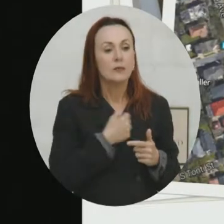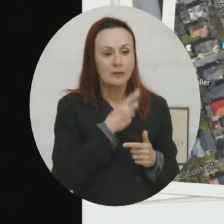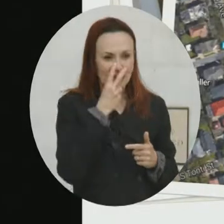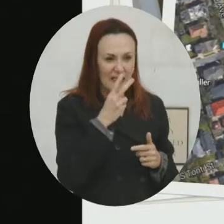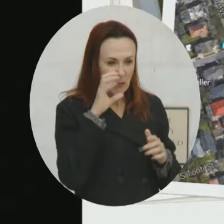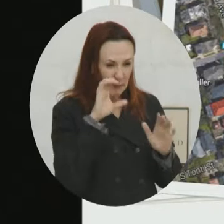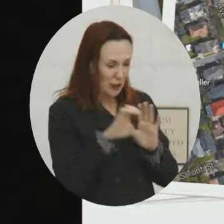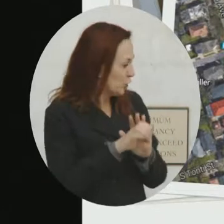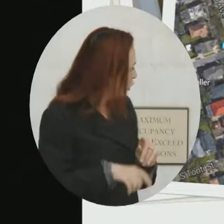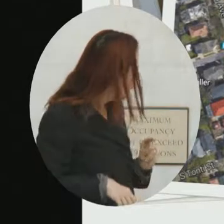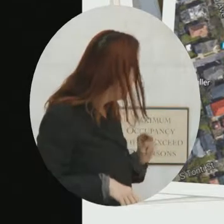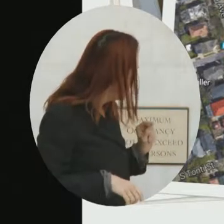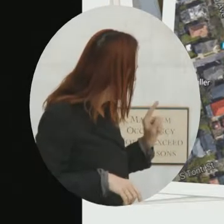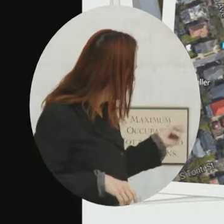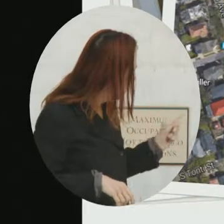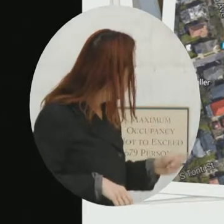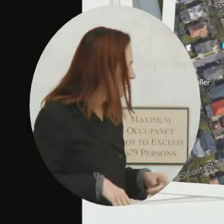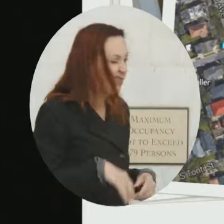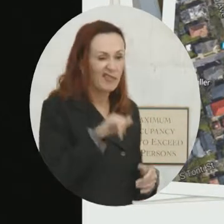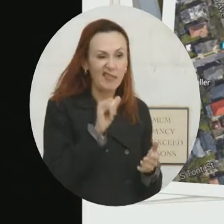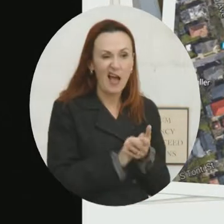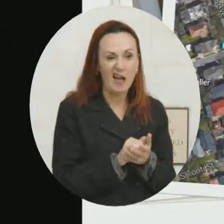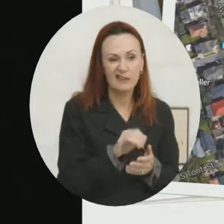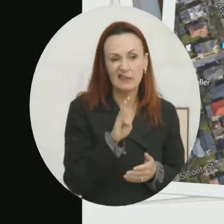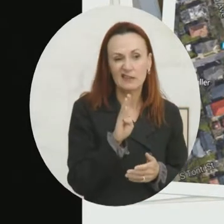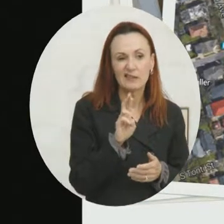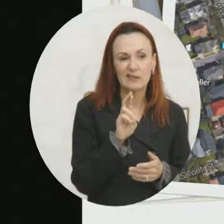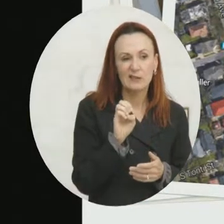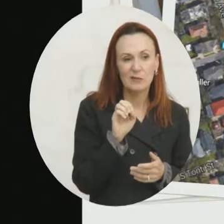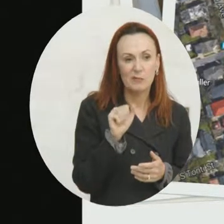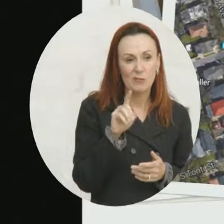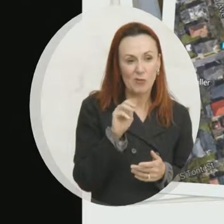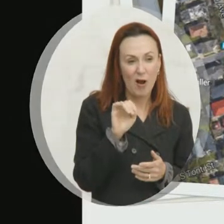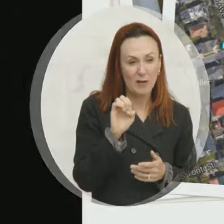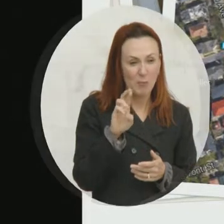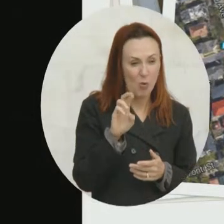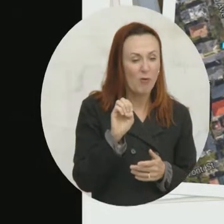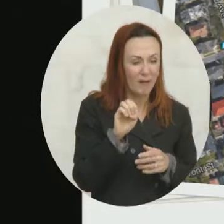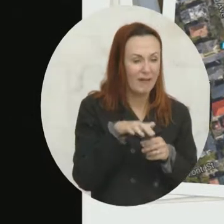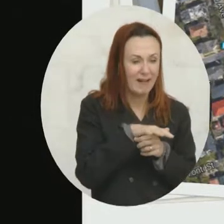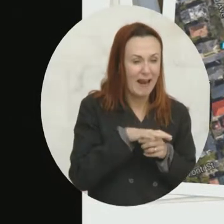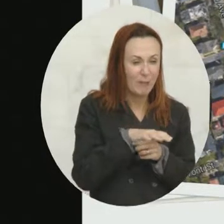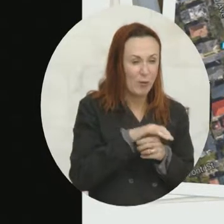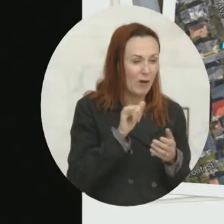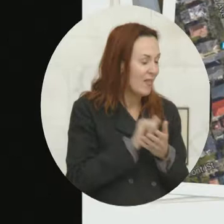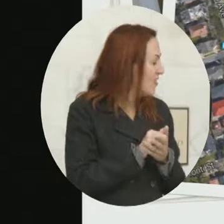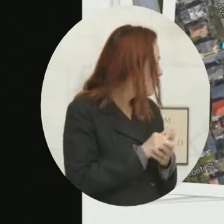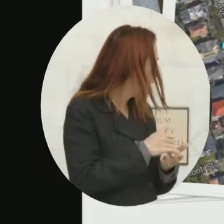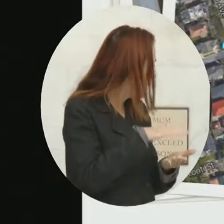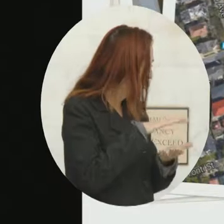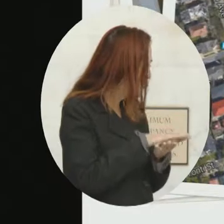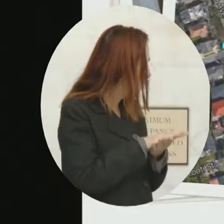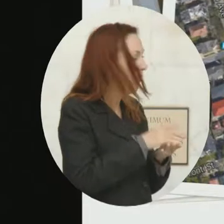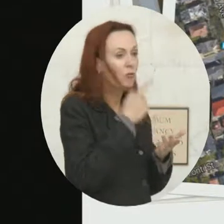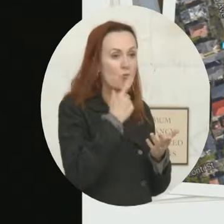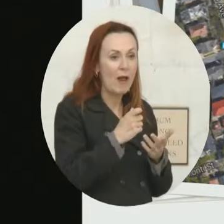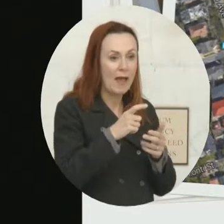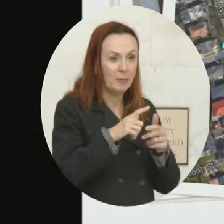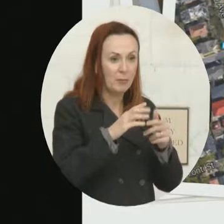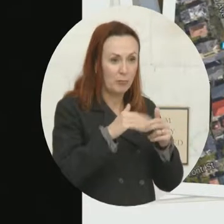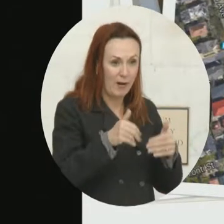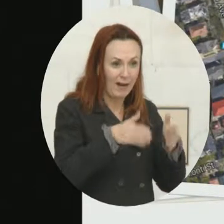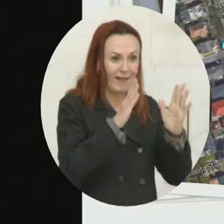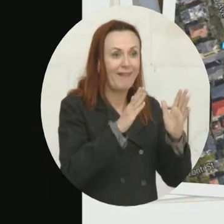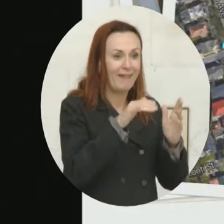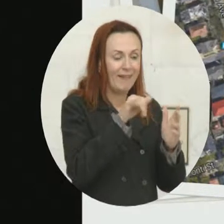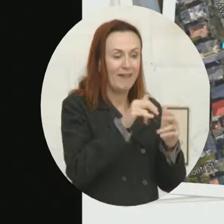picture, is you see the Broadmoor neighborhood, you see the school with the red brick roof. That building was destroyed in the hurricane. We actually helped them